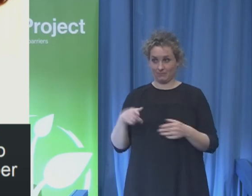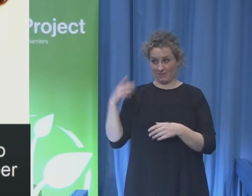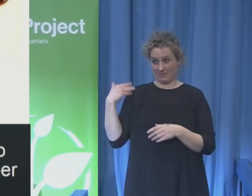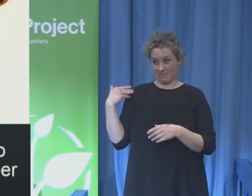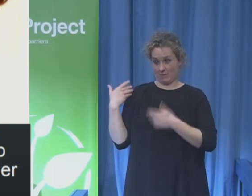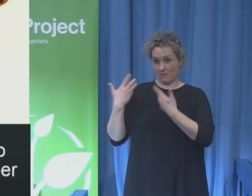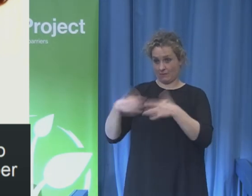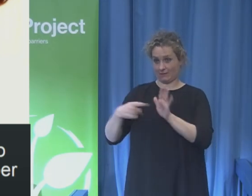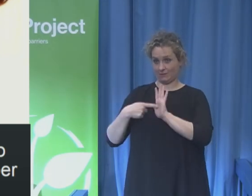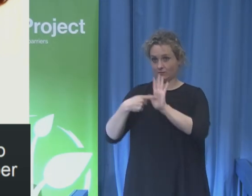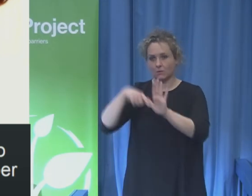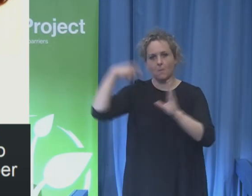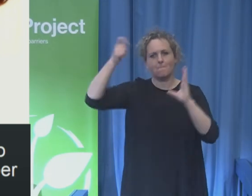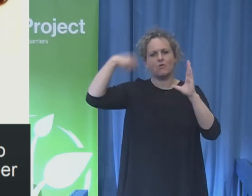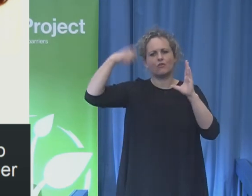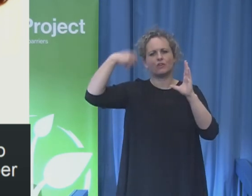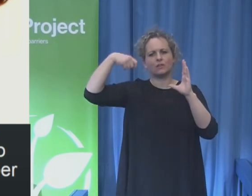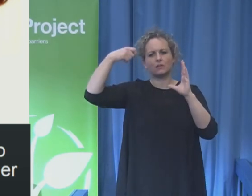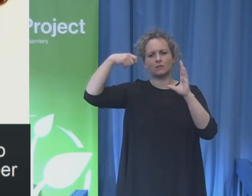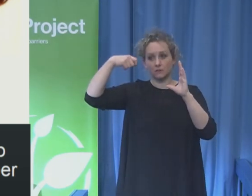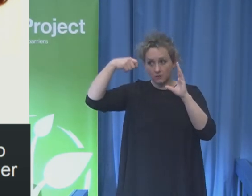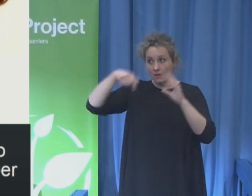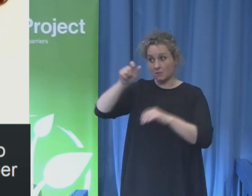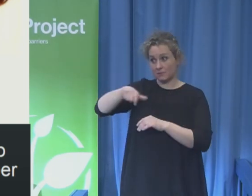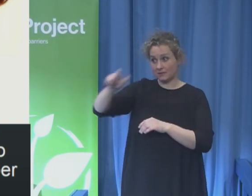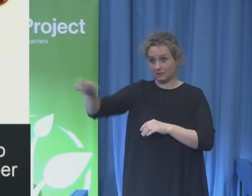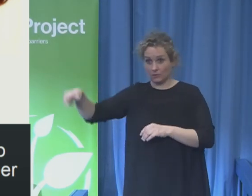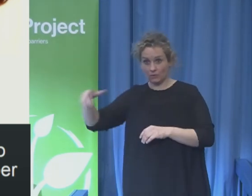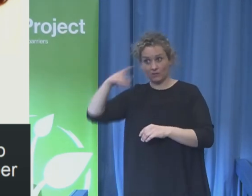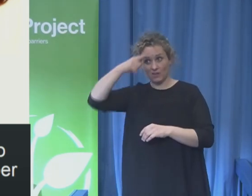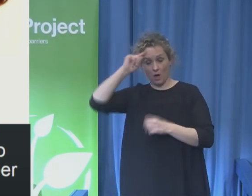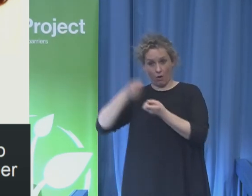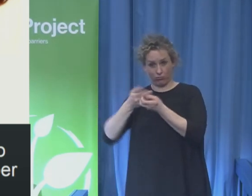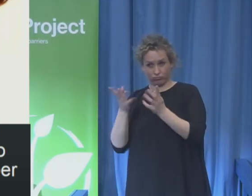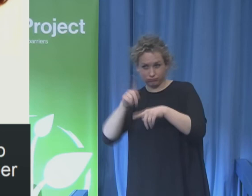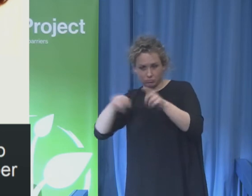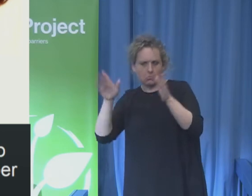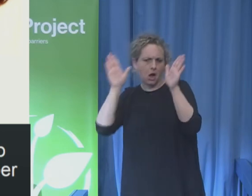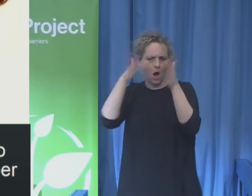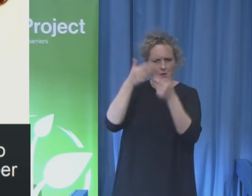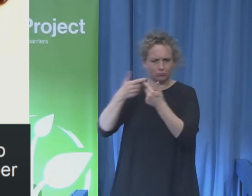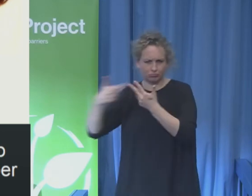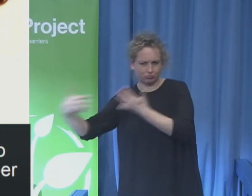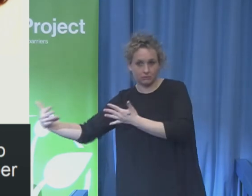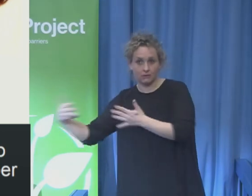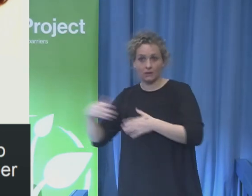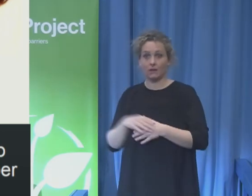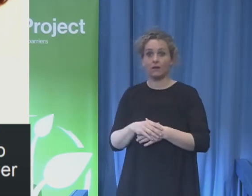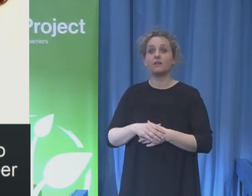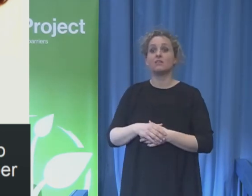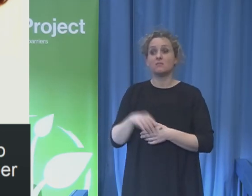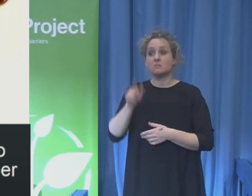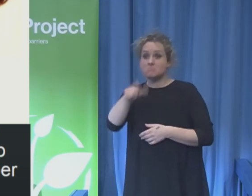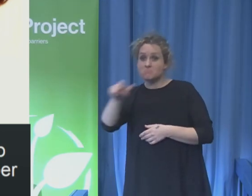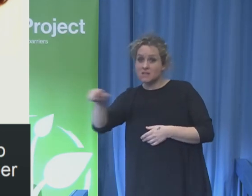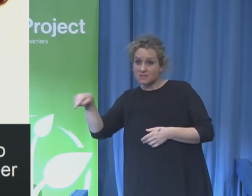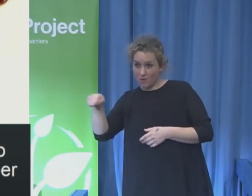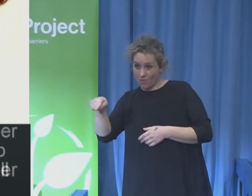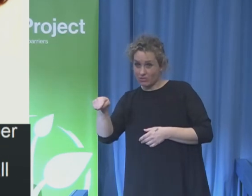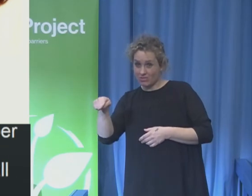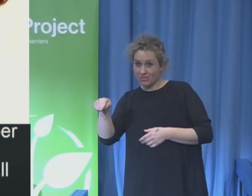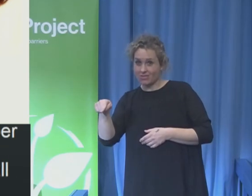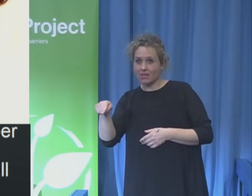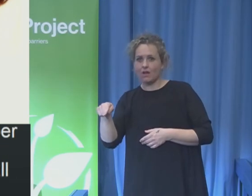who are all individuals. And we have these stereotypes in mind from movies we probably have seen. And that's not the message.